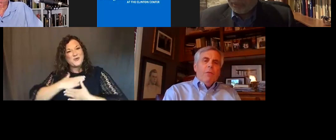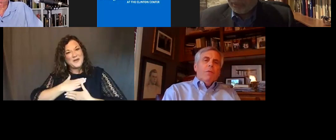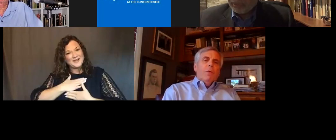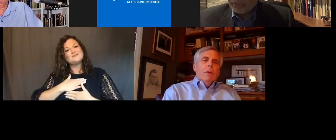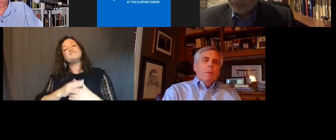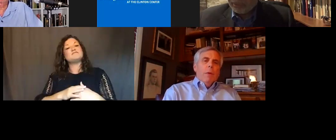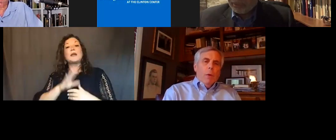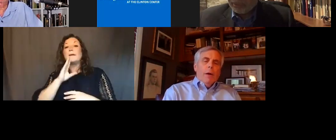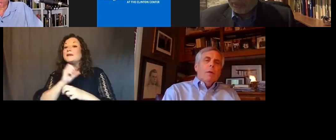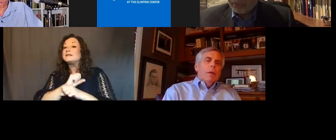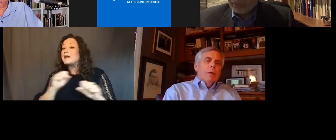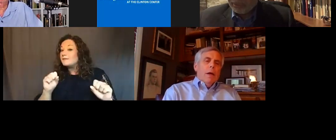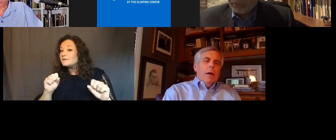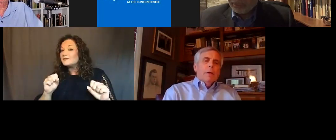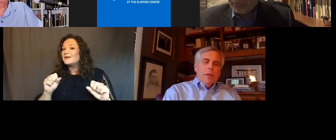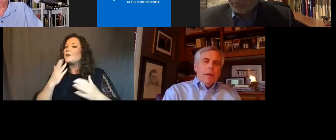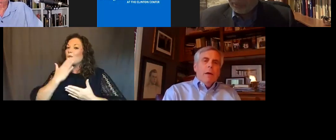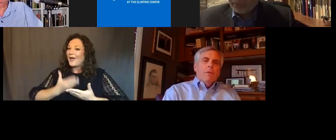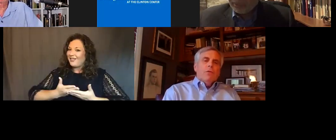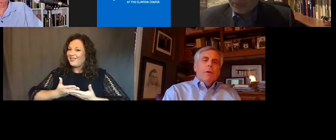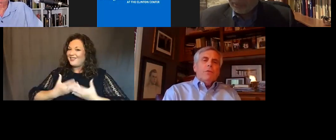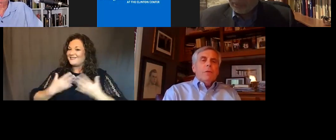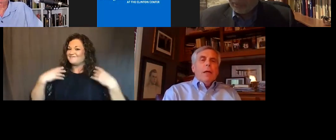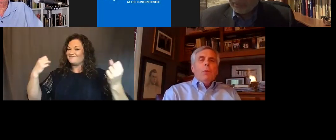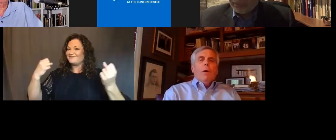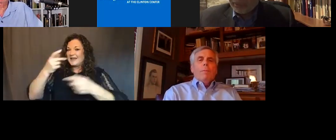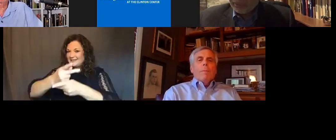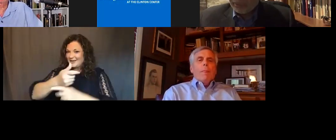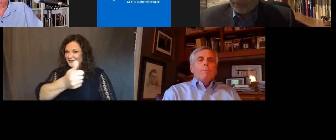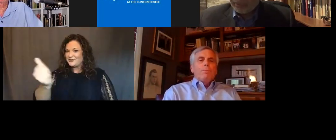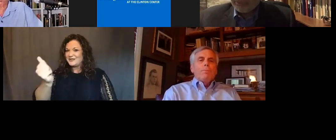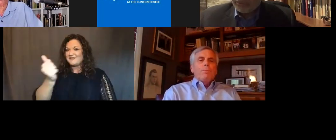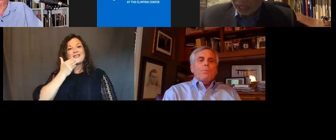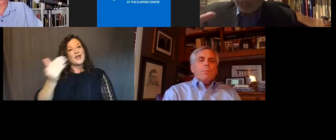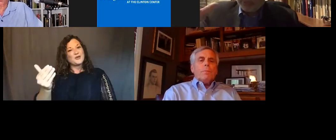Be safe, be well, and take care of yourselves. Thank you all.